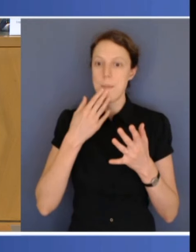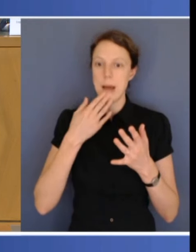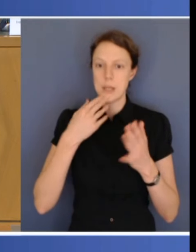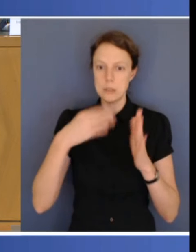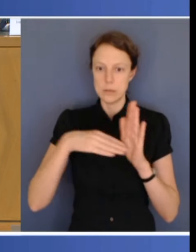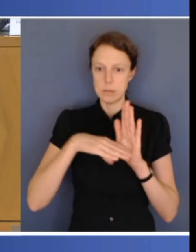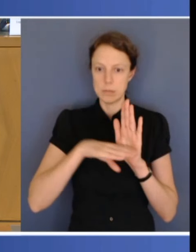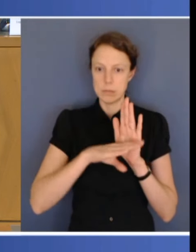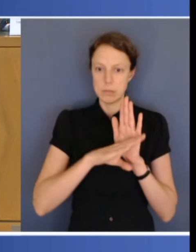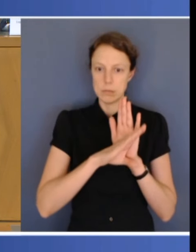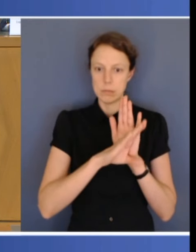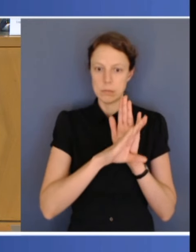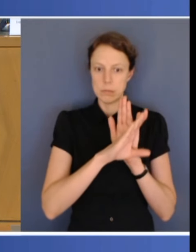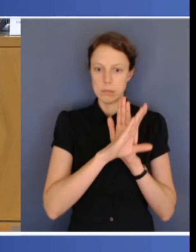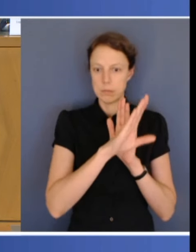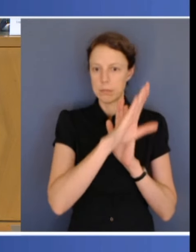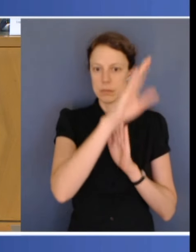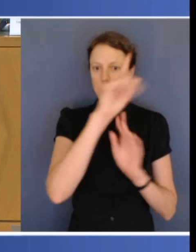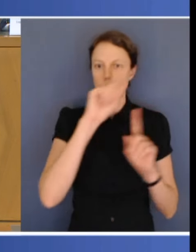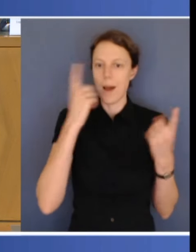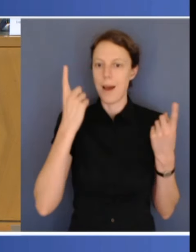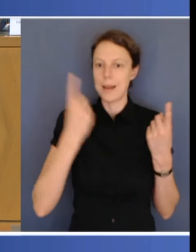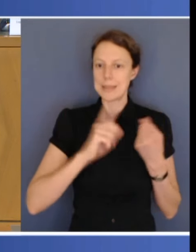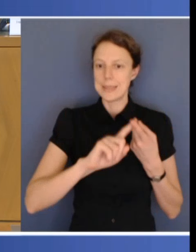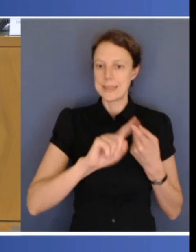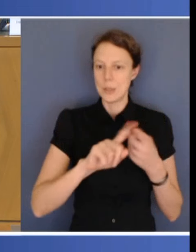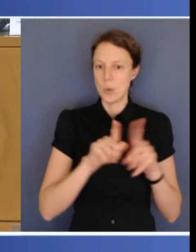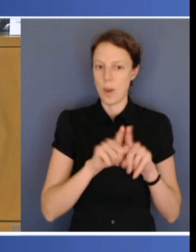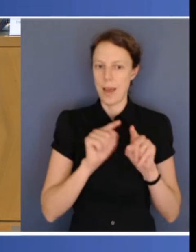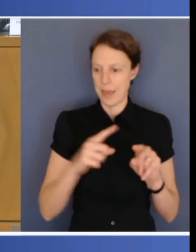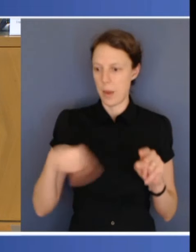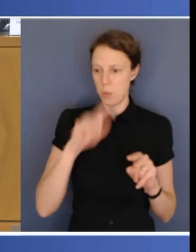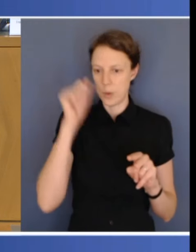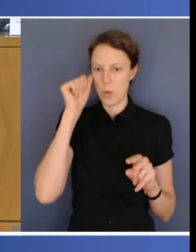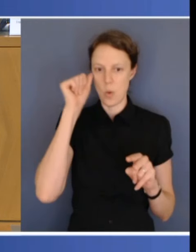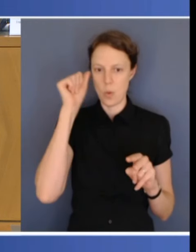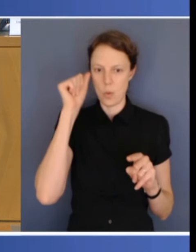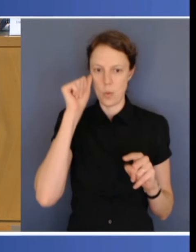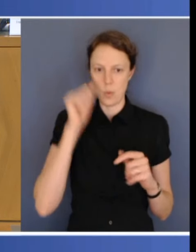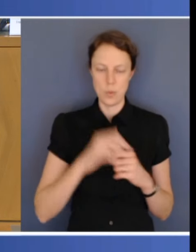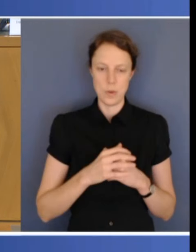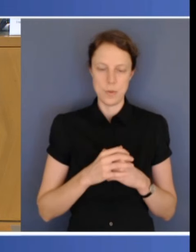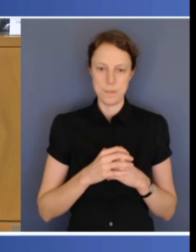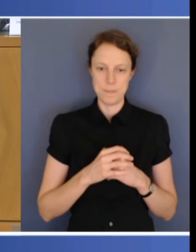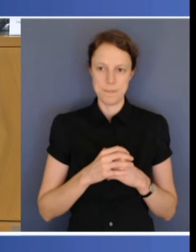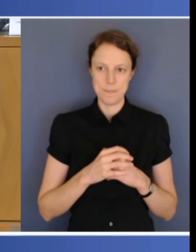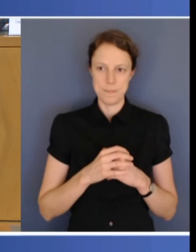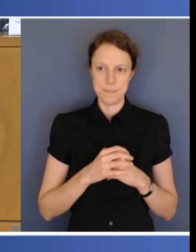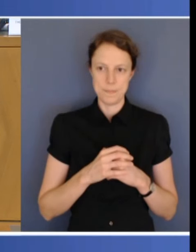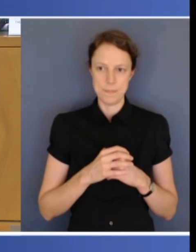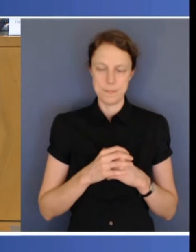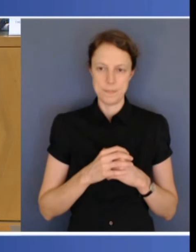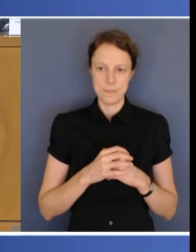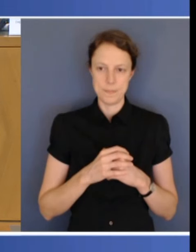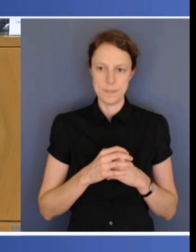was simply not sustainable. that's something that's recognised by the sector. That doesn't